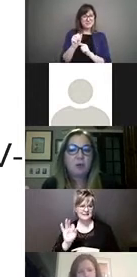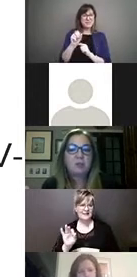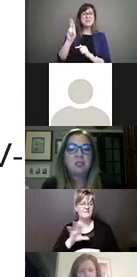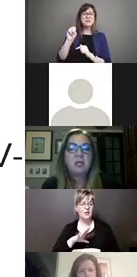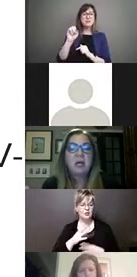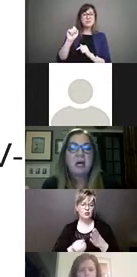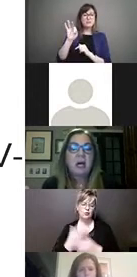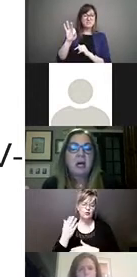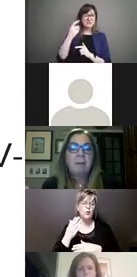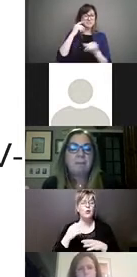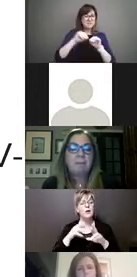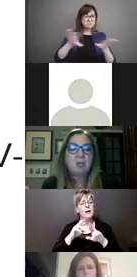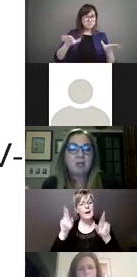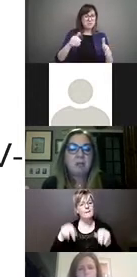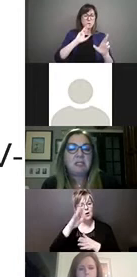report